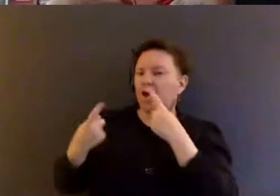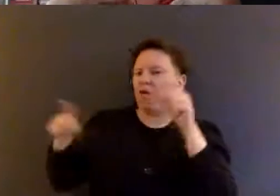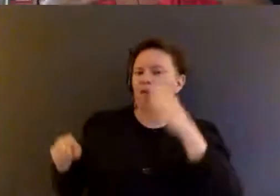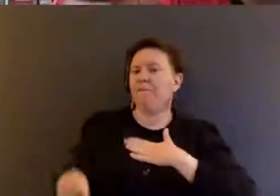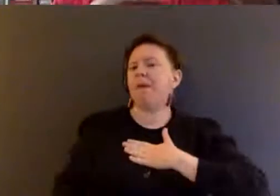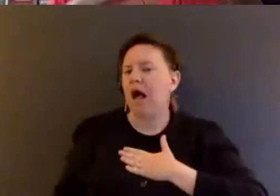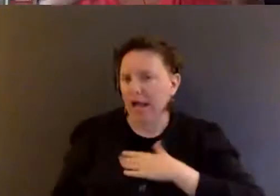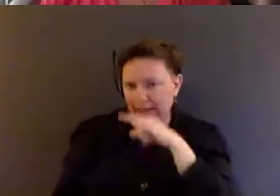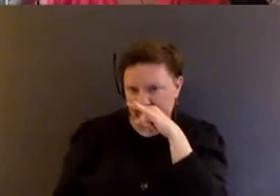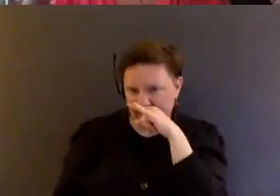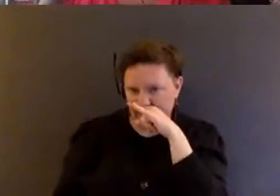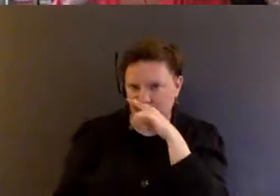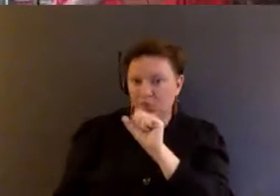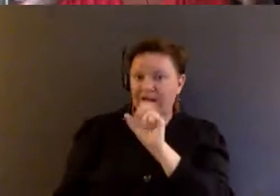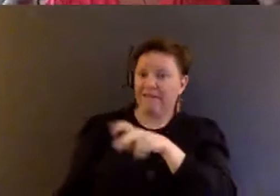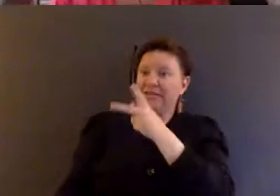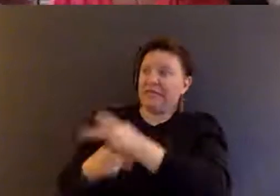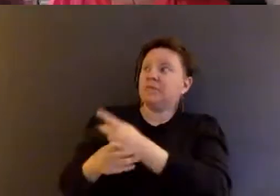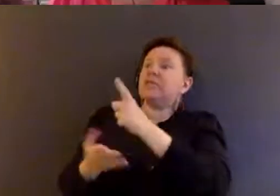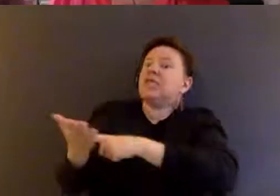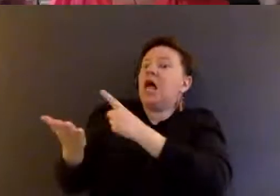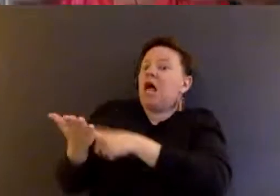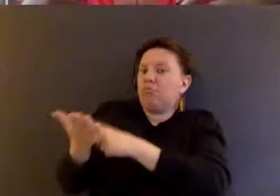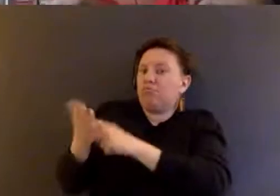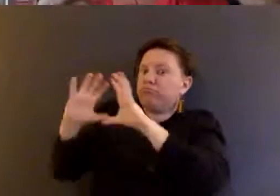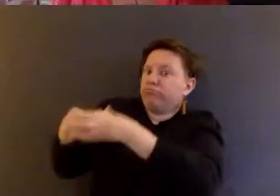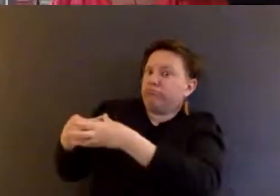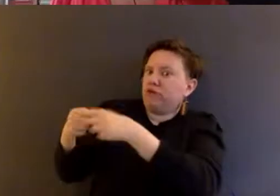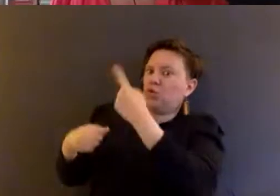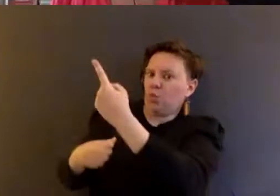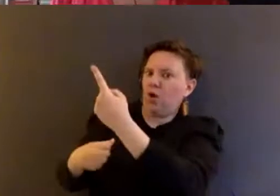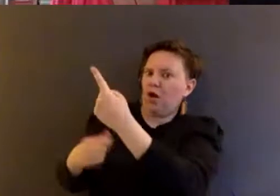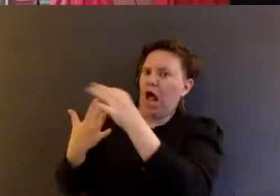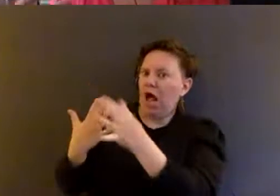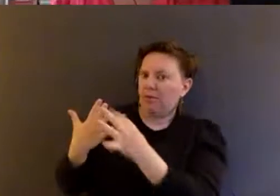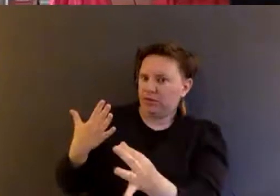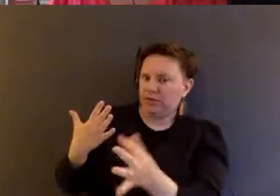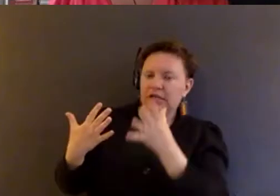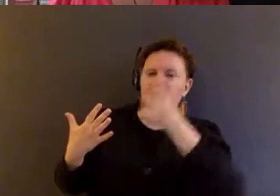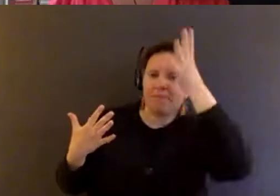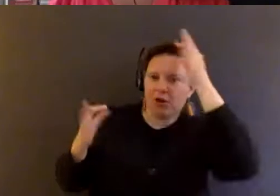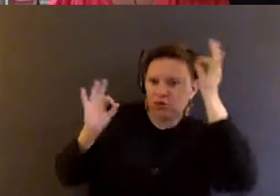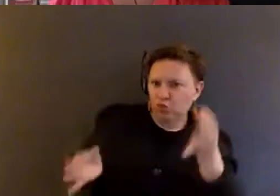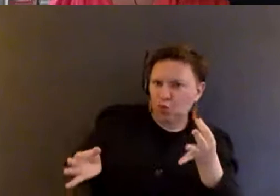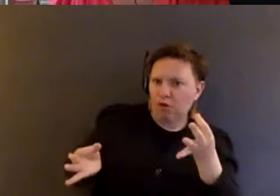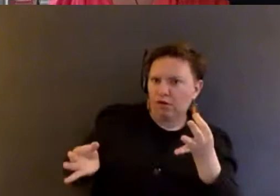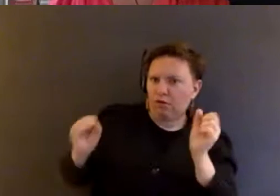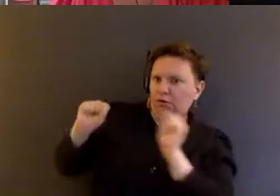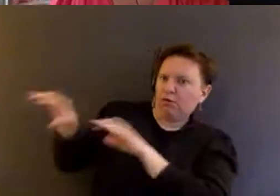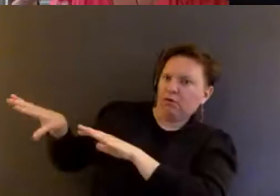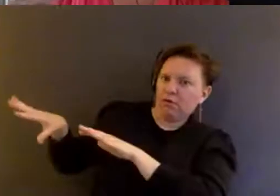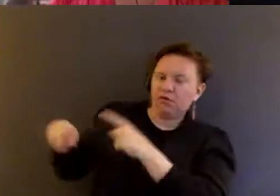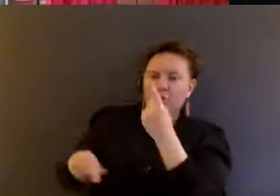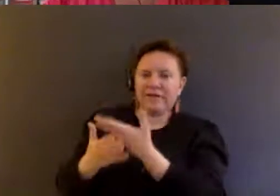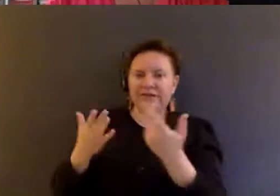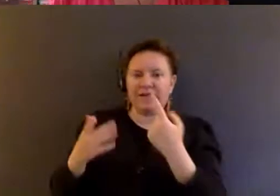So we have to keep it as one choice and it's parents choice. So one of the things that they say in the book is